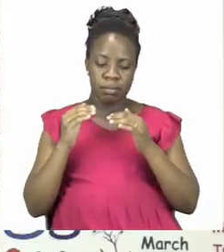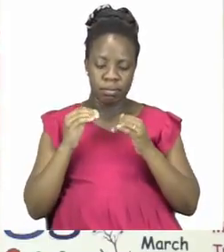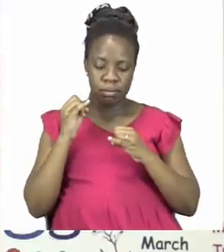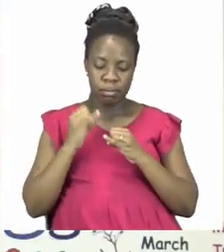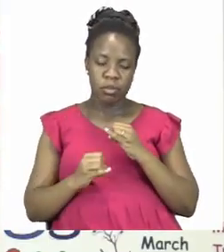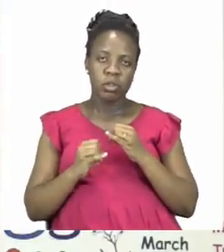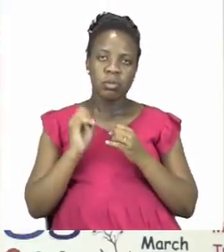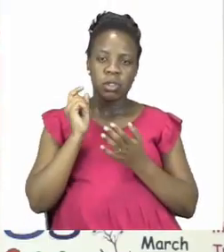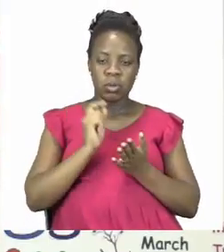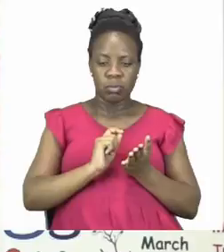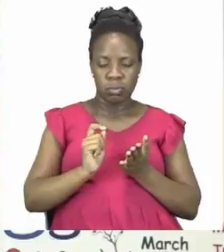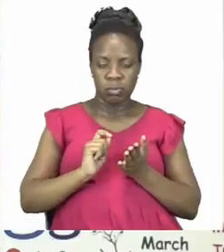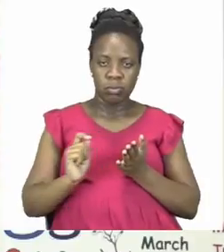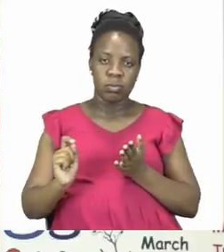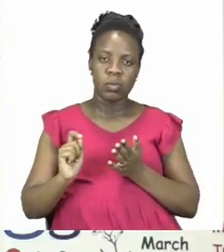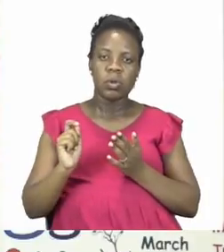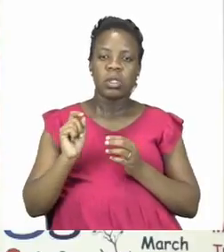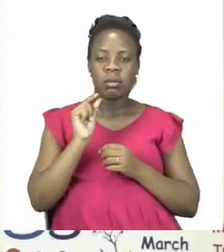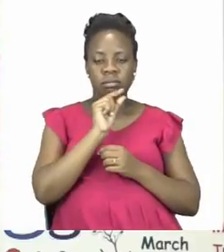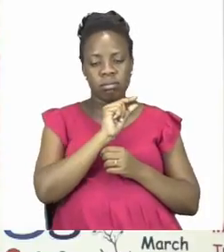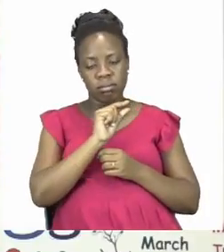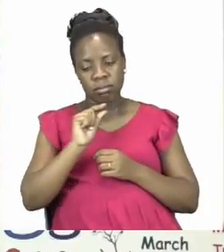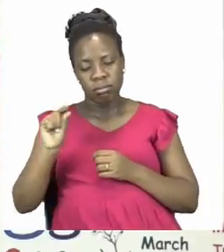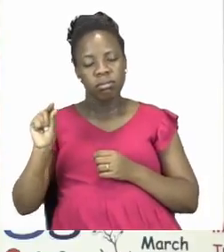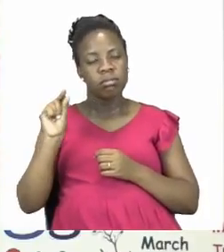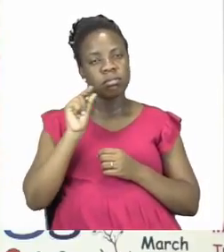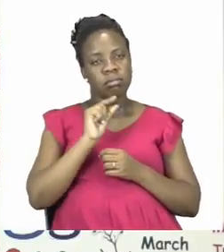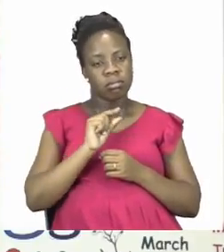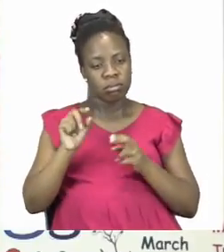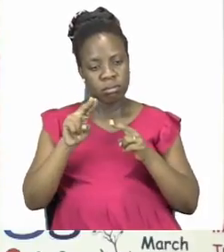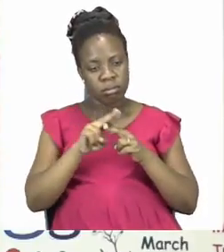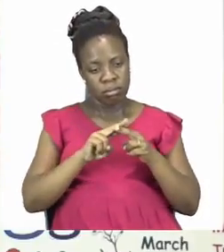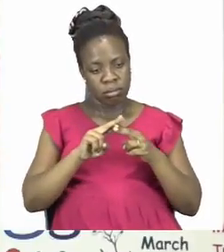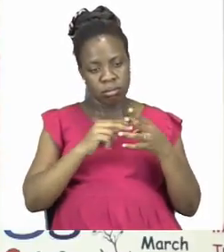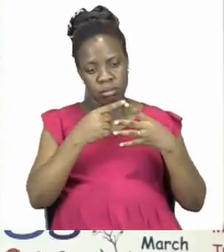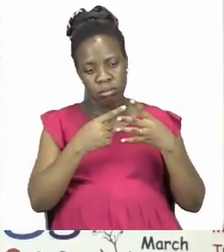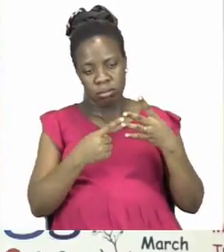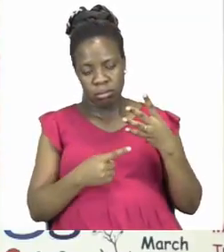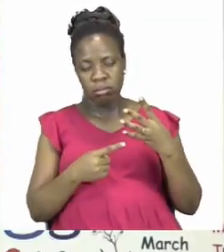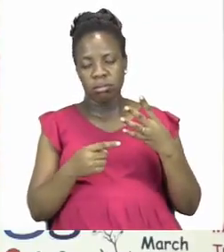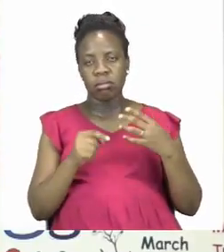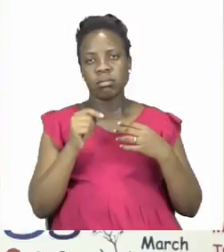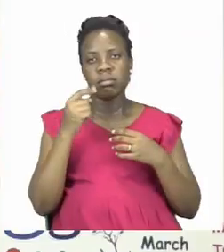everyone. I want you to try and finish all these activities now. I will see you after this break.